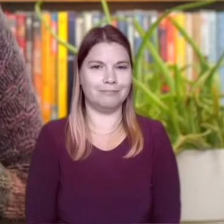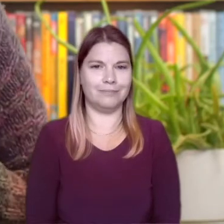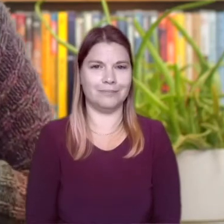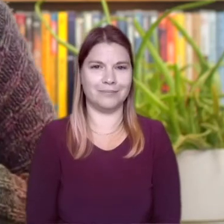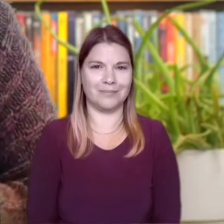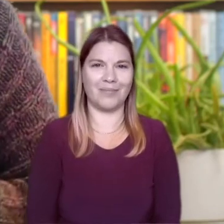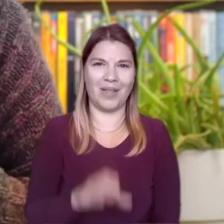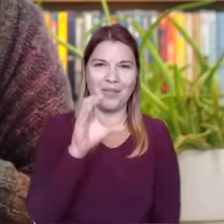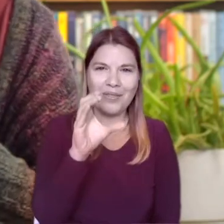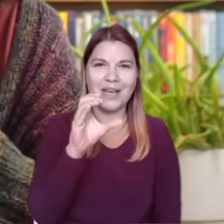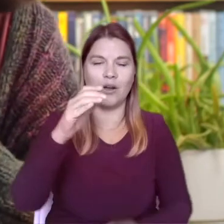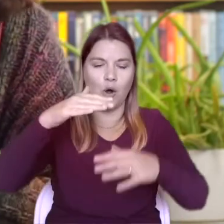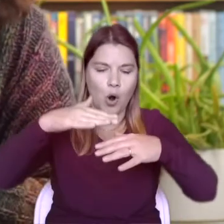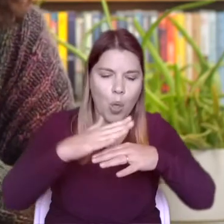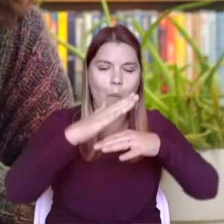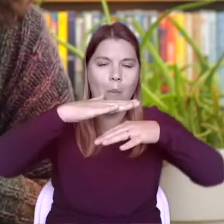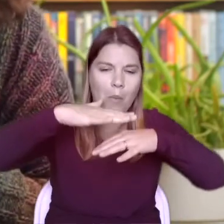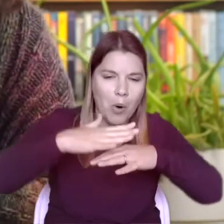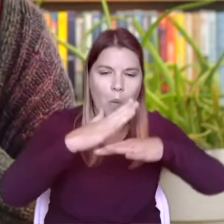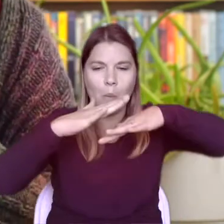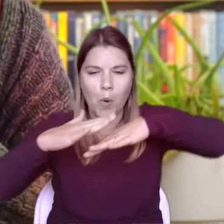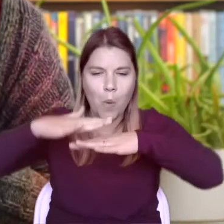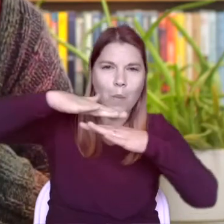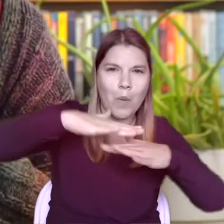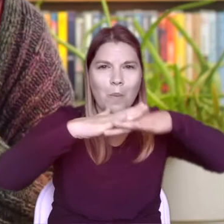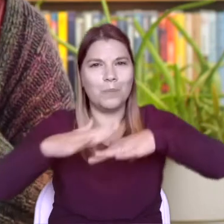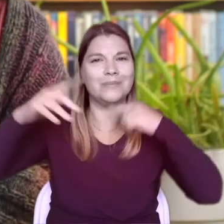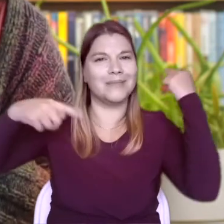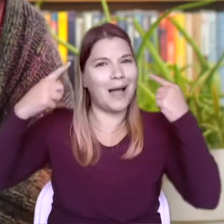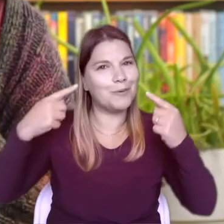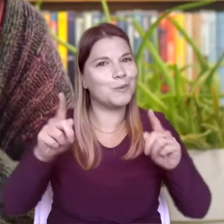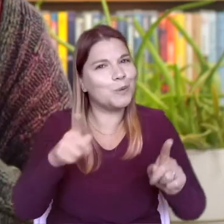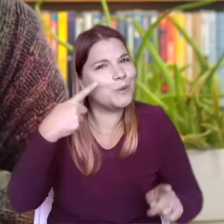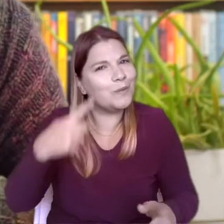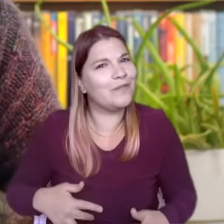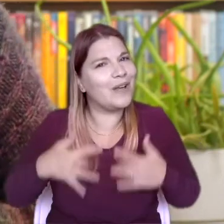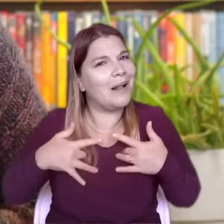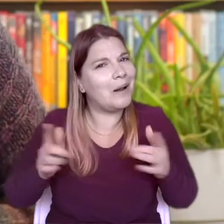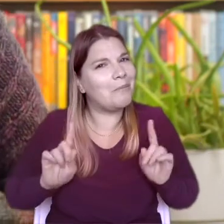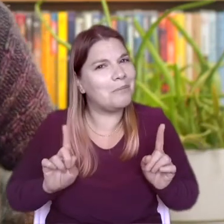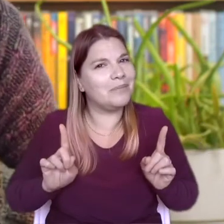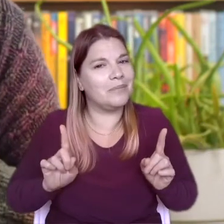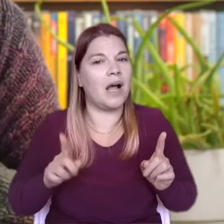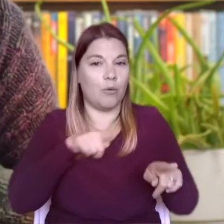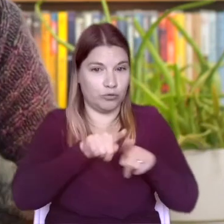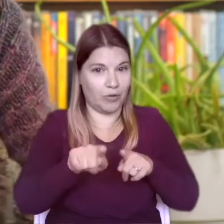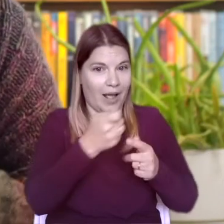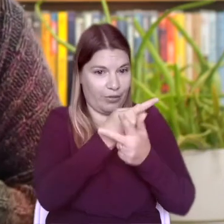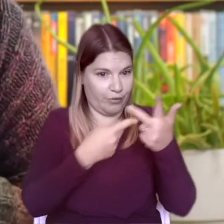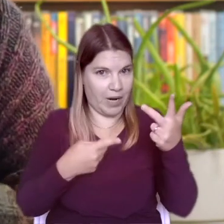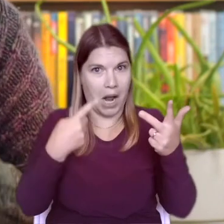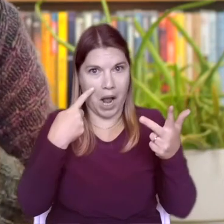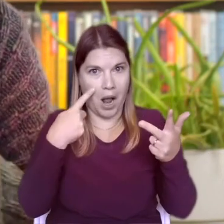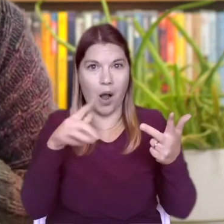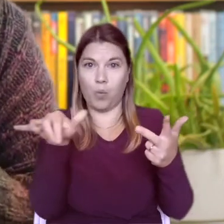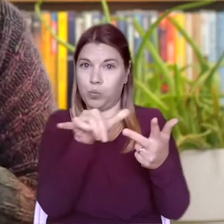what a thick gloopy sound what do you think I'll shake them all next to each other try and